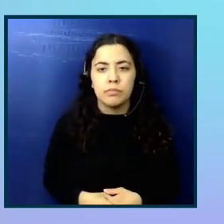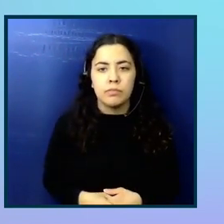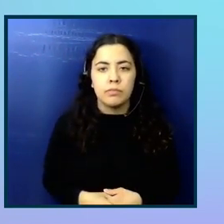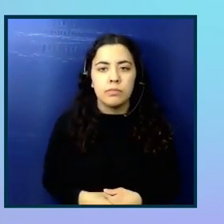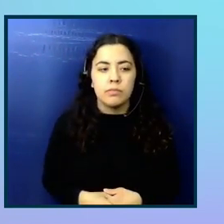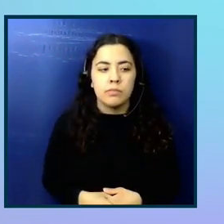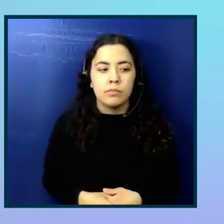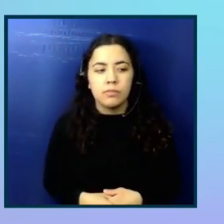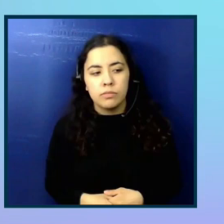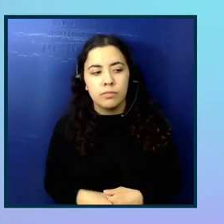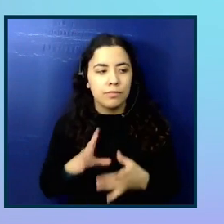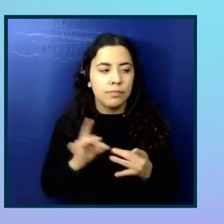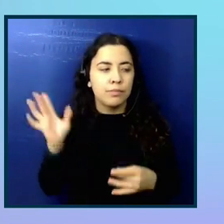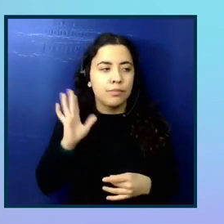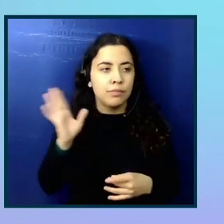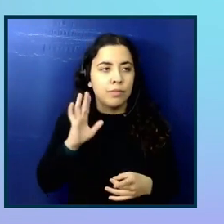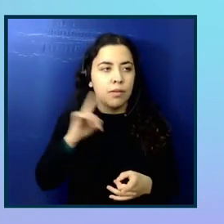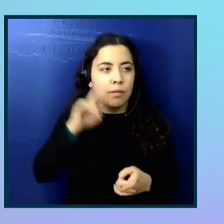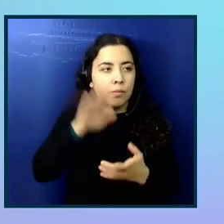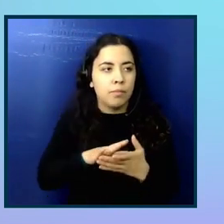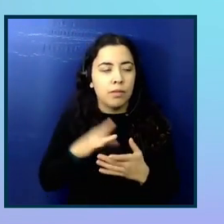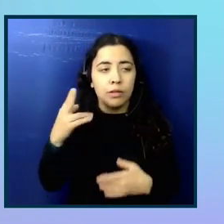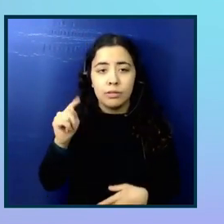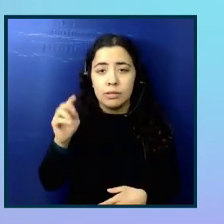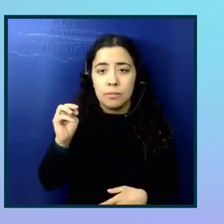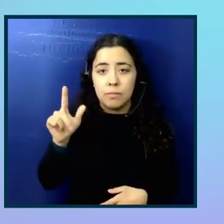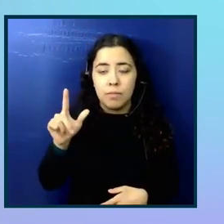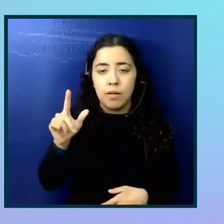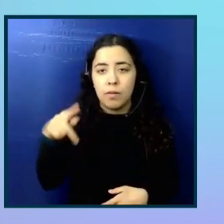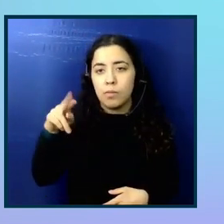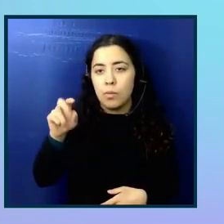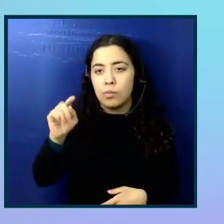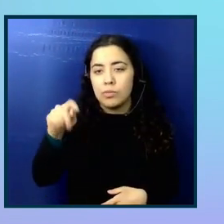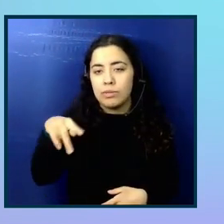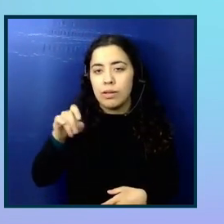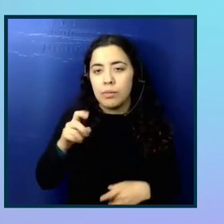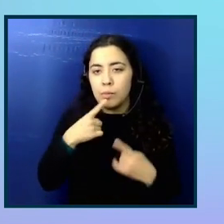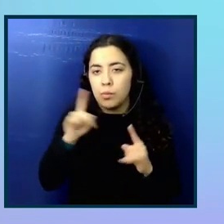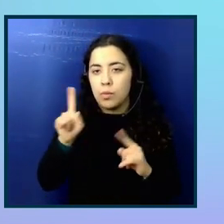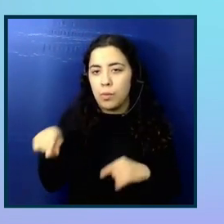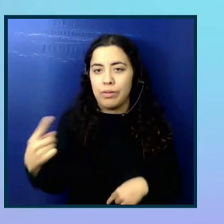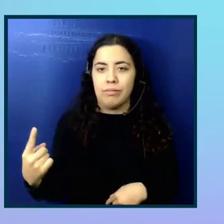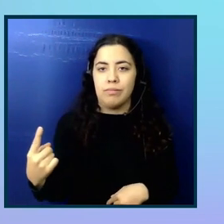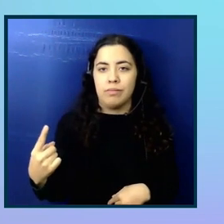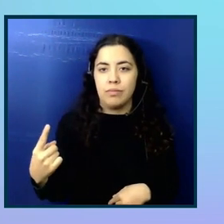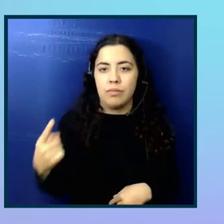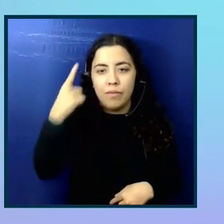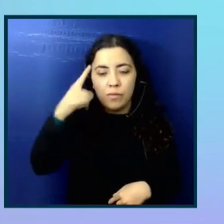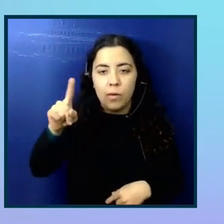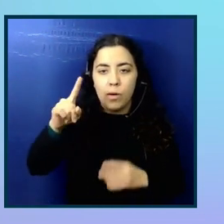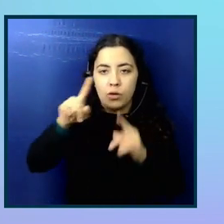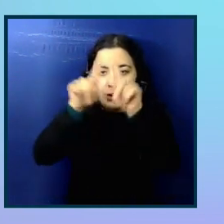Like I mentioned before, think only HTML prototypes would work for screen reader research,